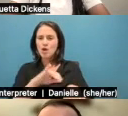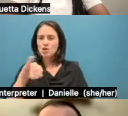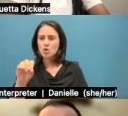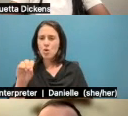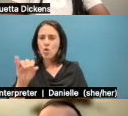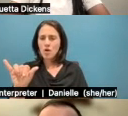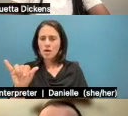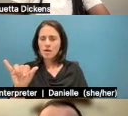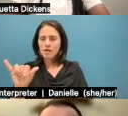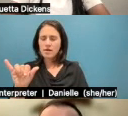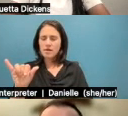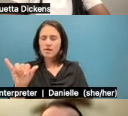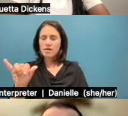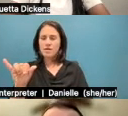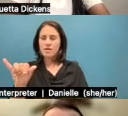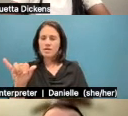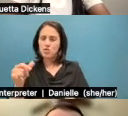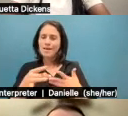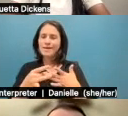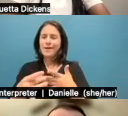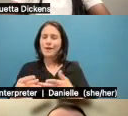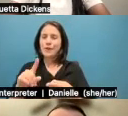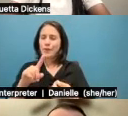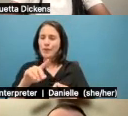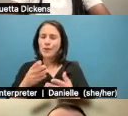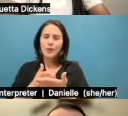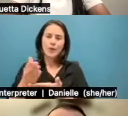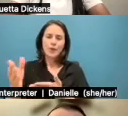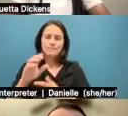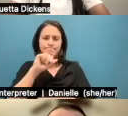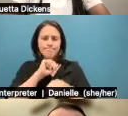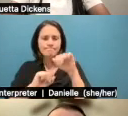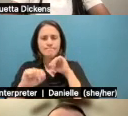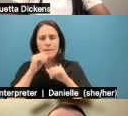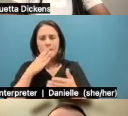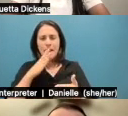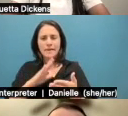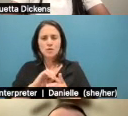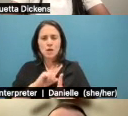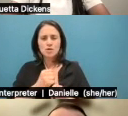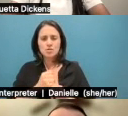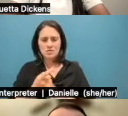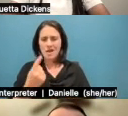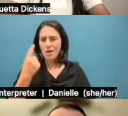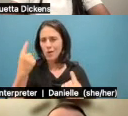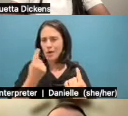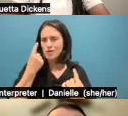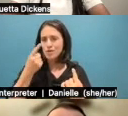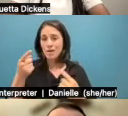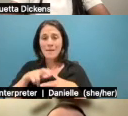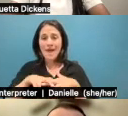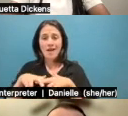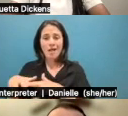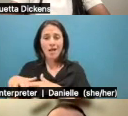and dire issues. I'm curious about the panelists perspectives on how this approach is received and how it can be more intentionally